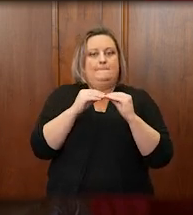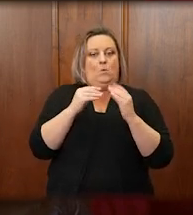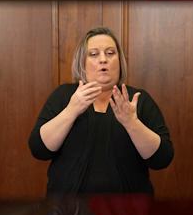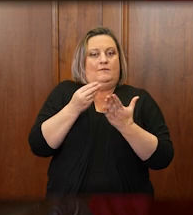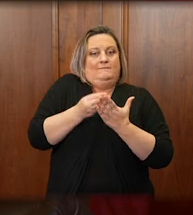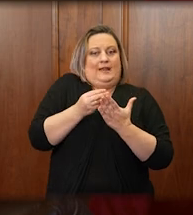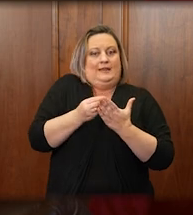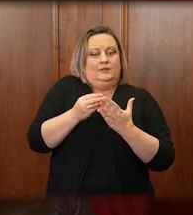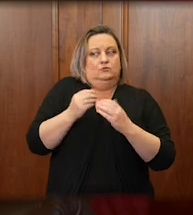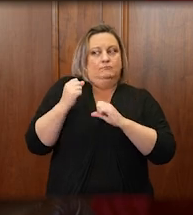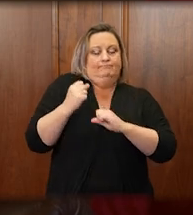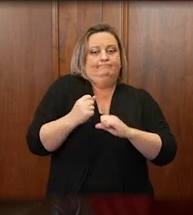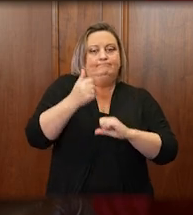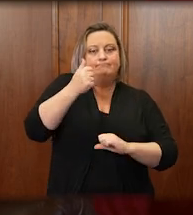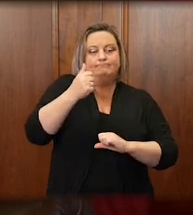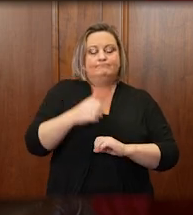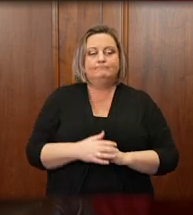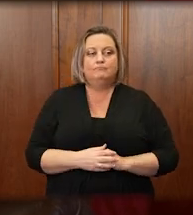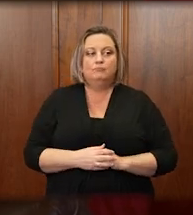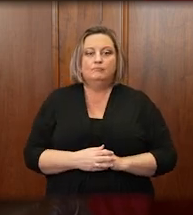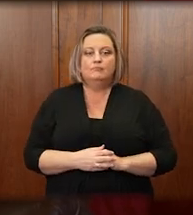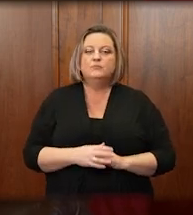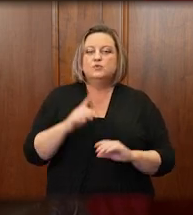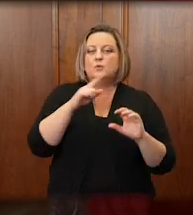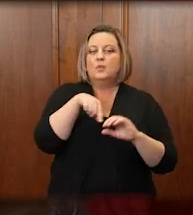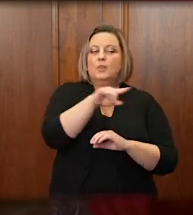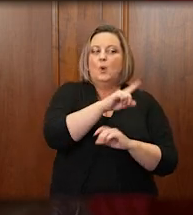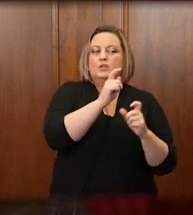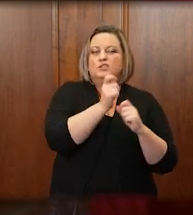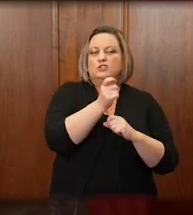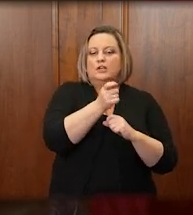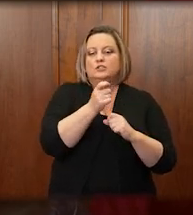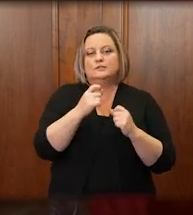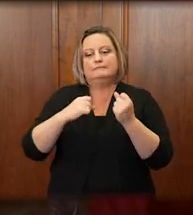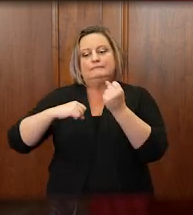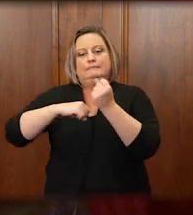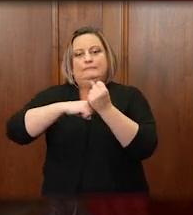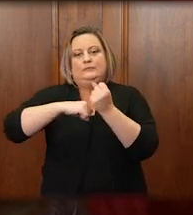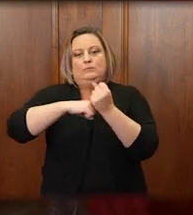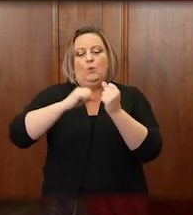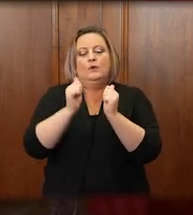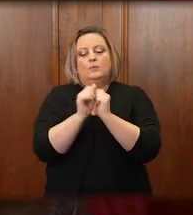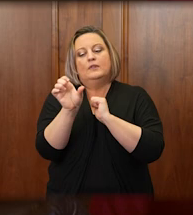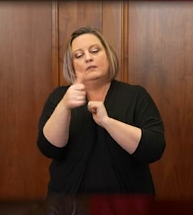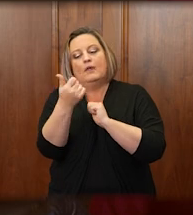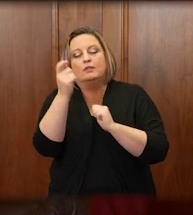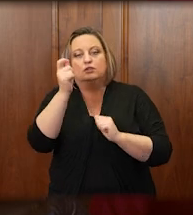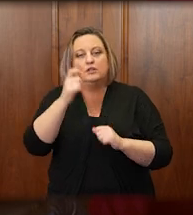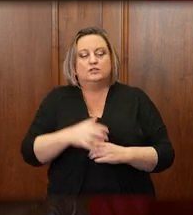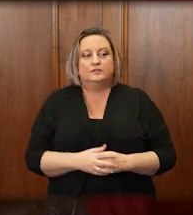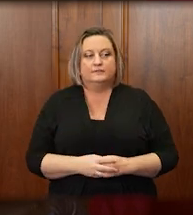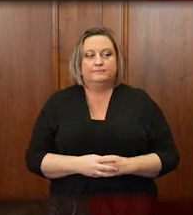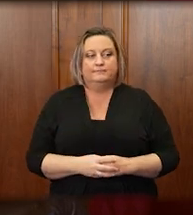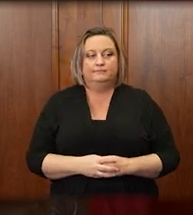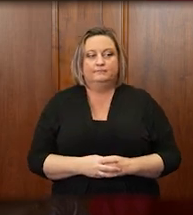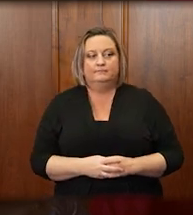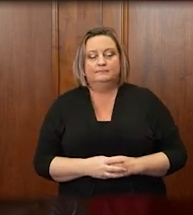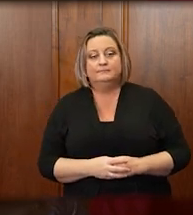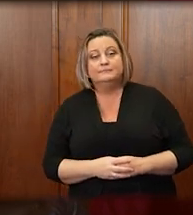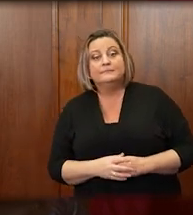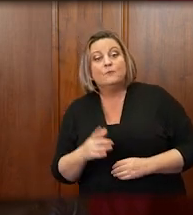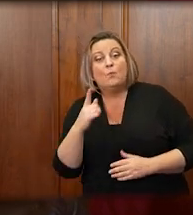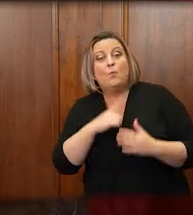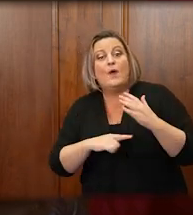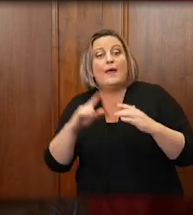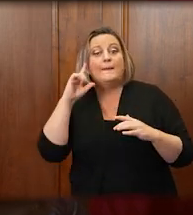Other district judges would help those judges out with other parts of their caseload. If what I hear from the blockchain experts is true,